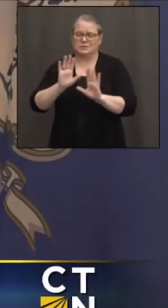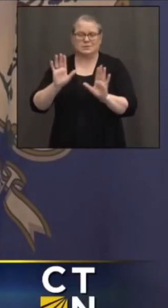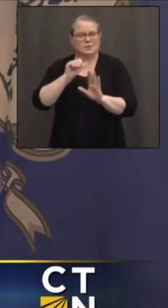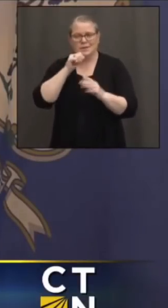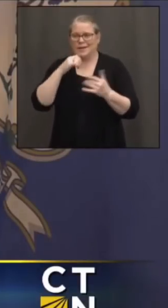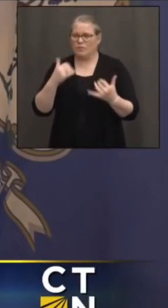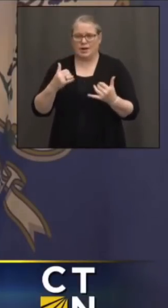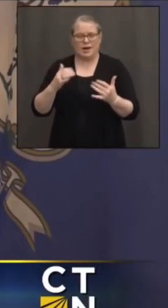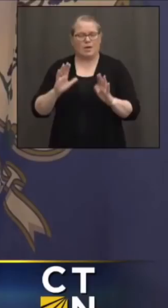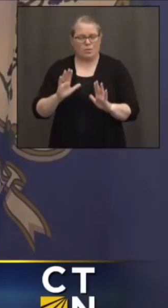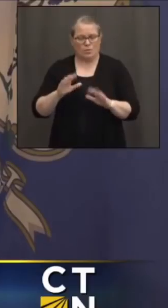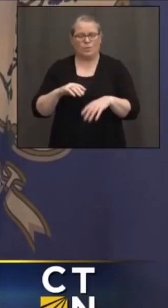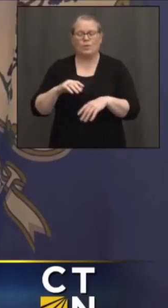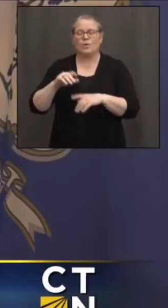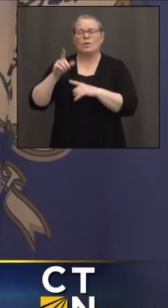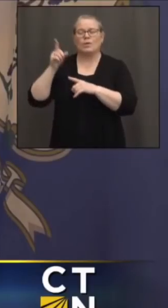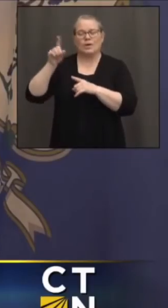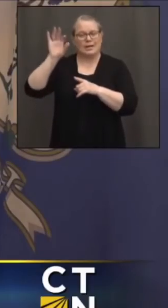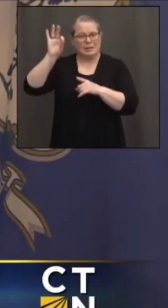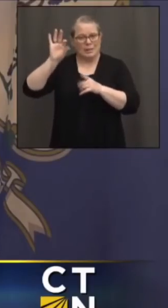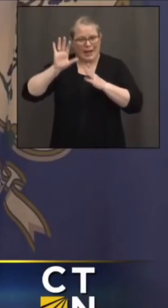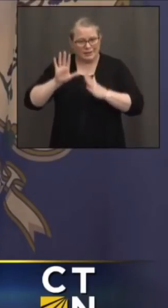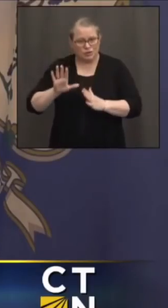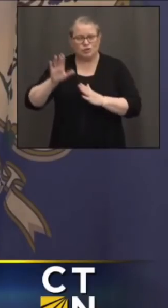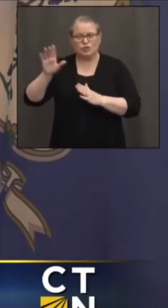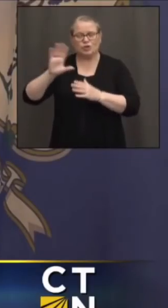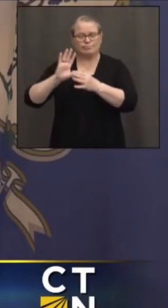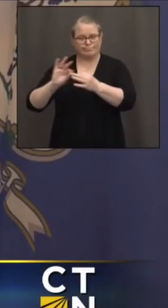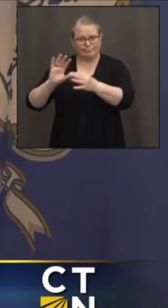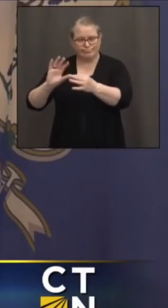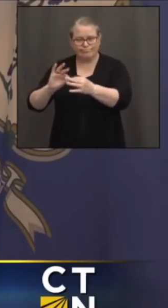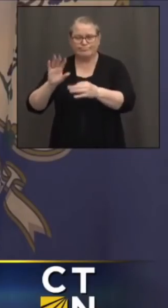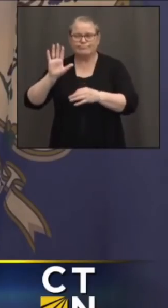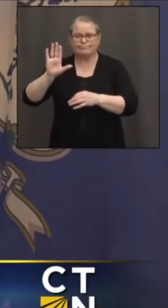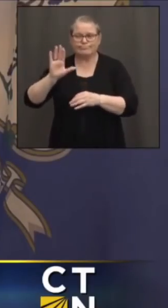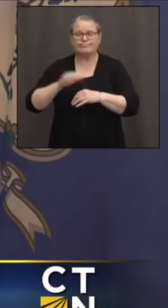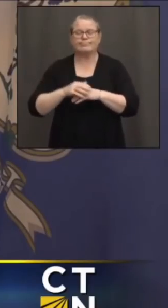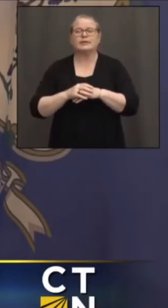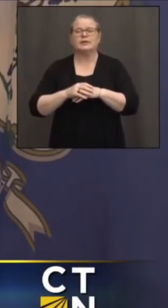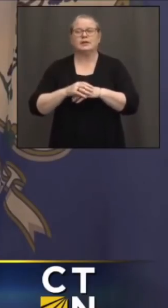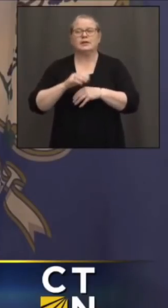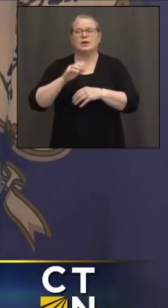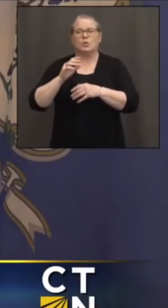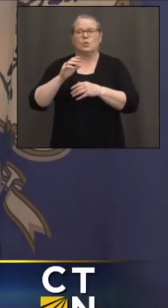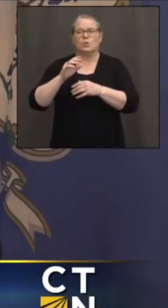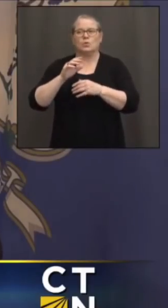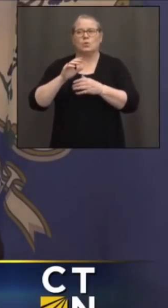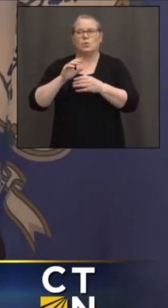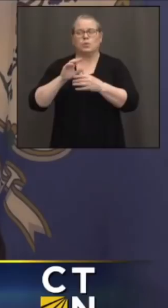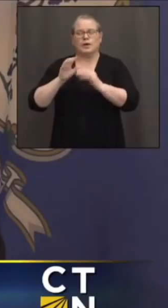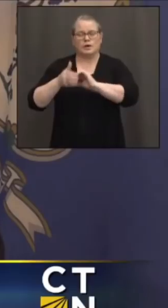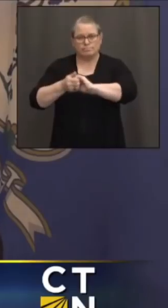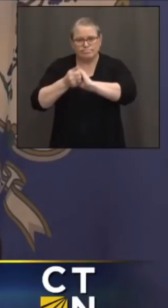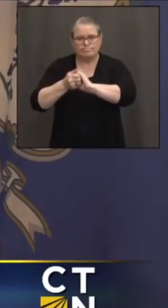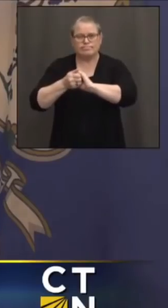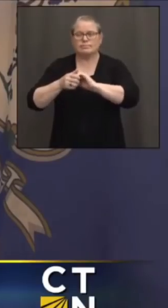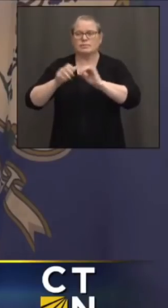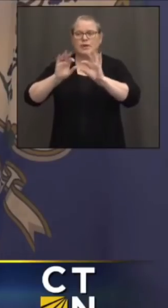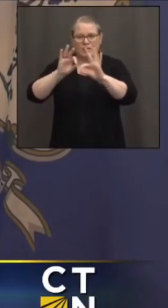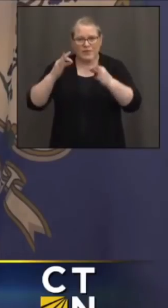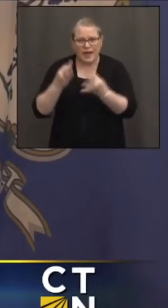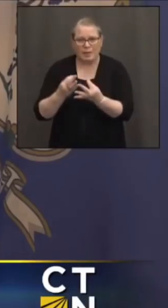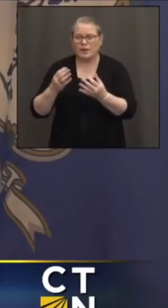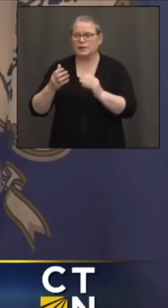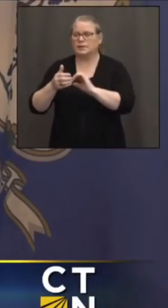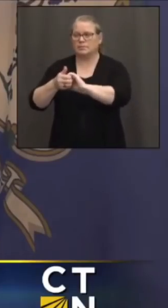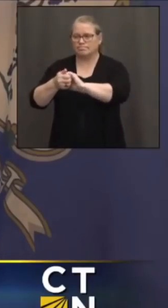religious community. We're working with families. We're working with Project Longevity. We're working with the community